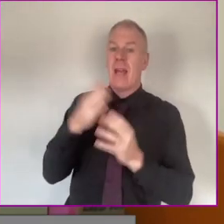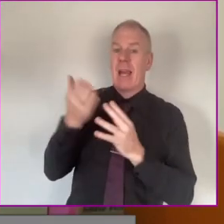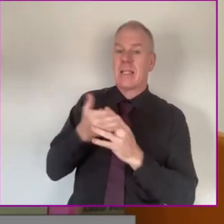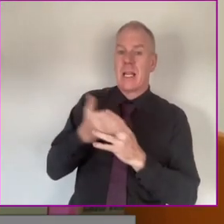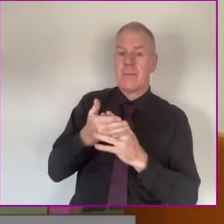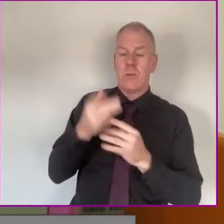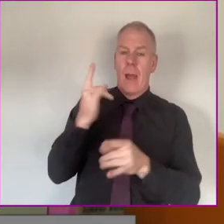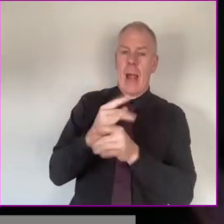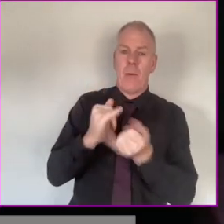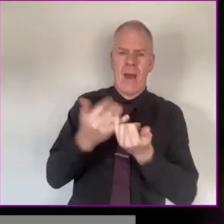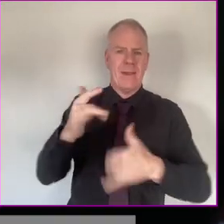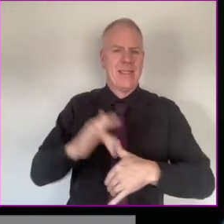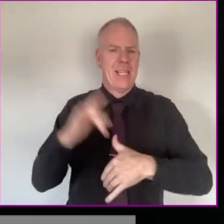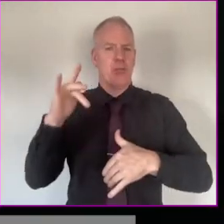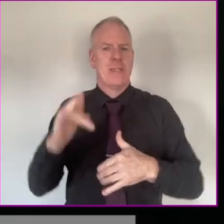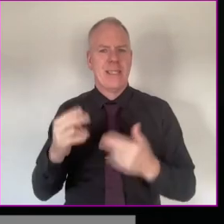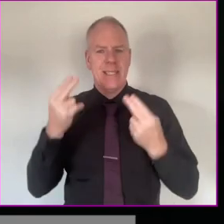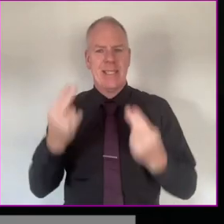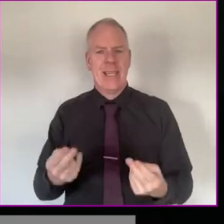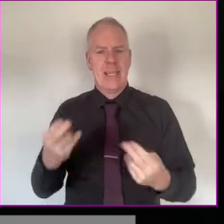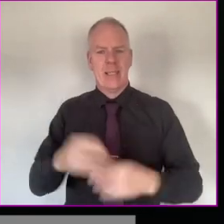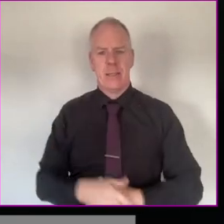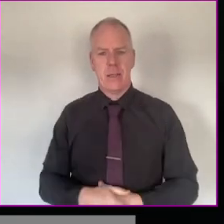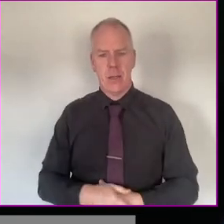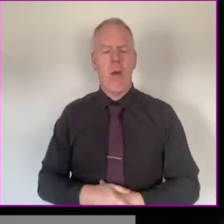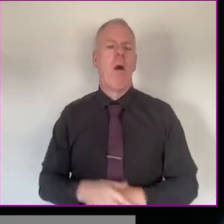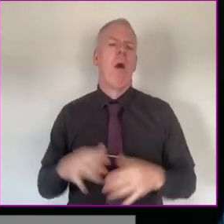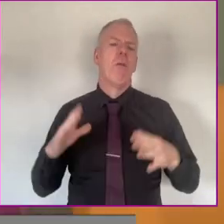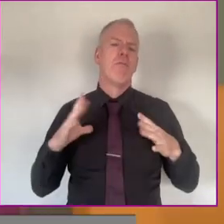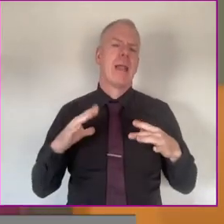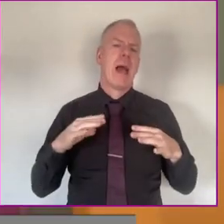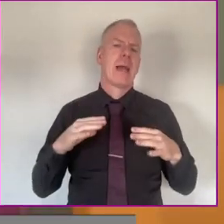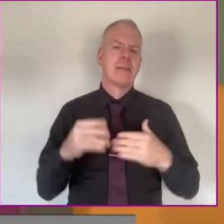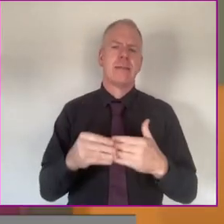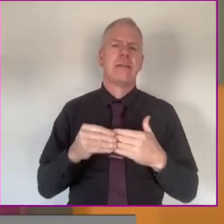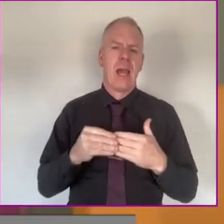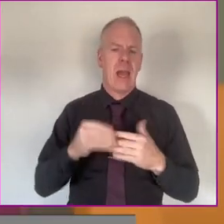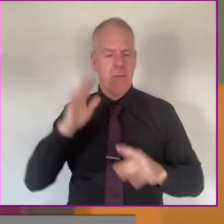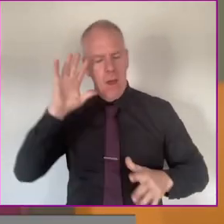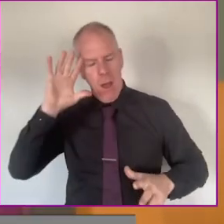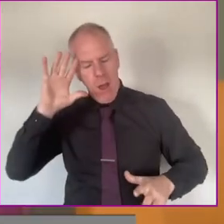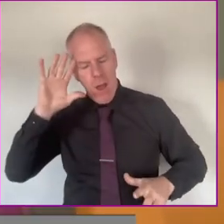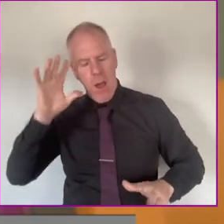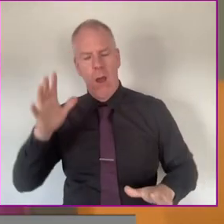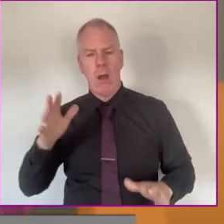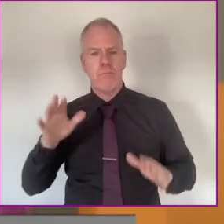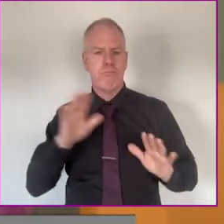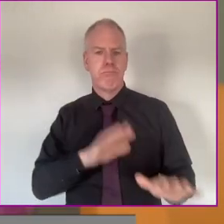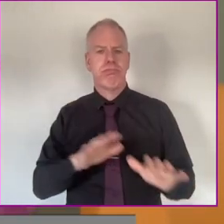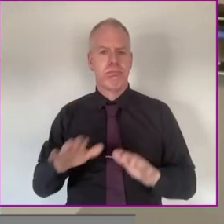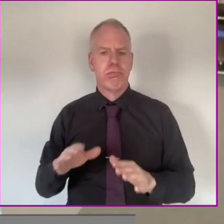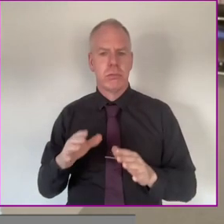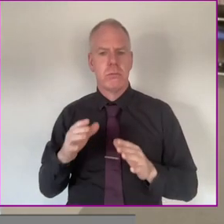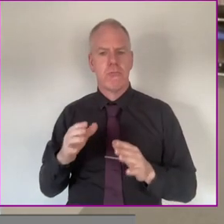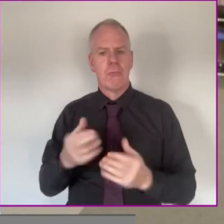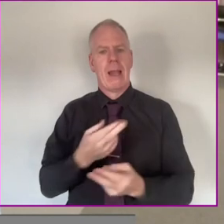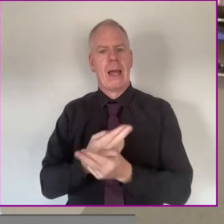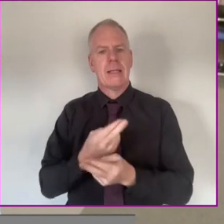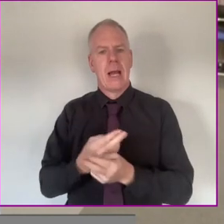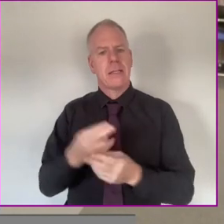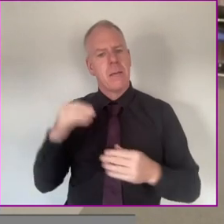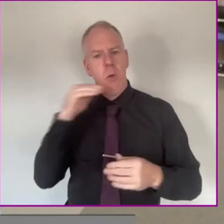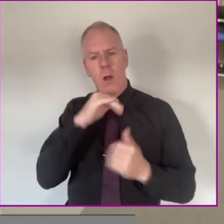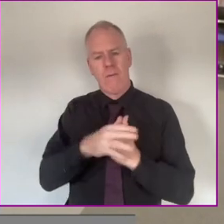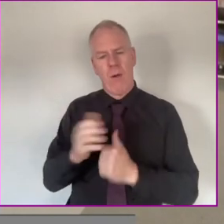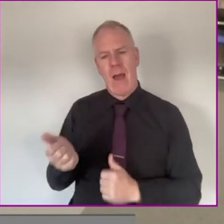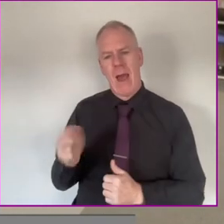is fully accessible to help people with sensory needs. And it's just a relaxing place, a safe environment to switch off and just chill out, and